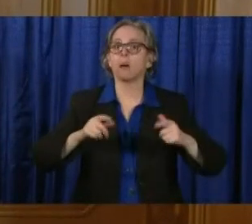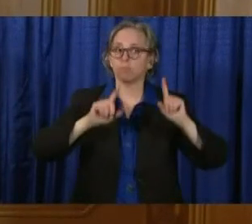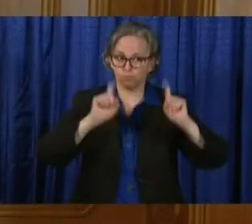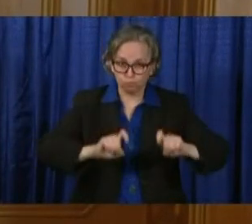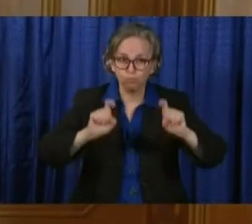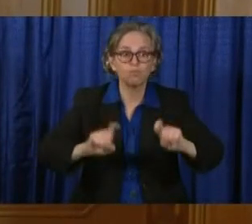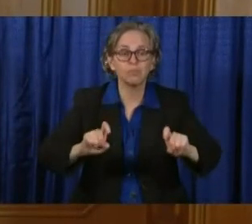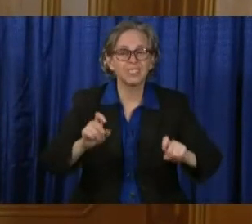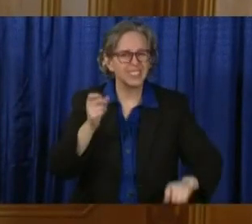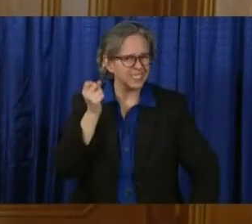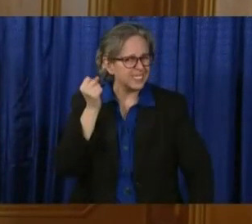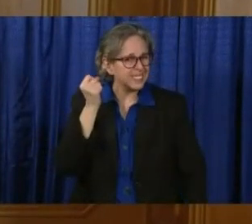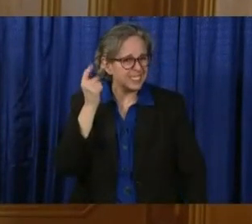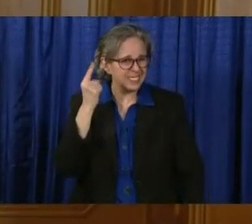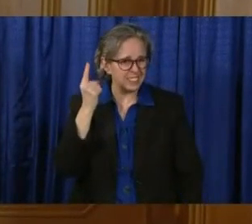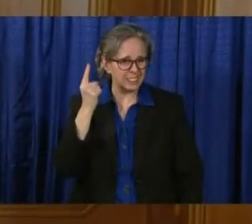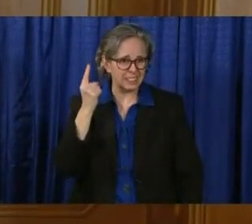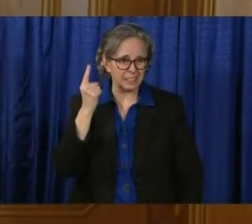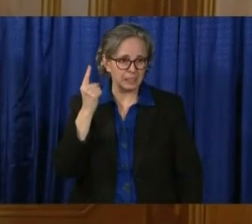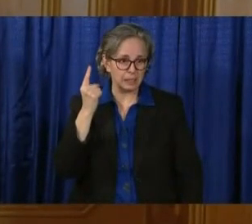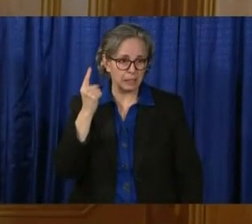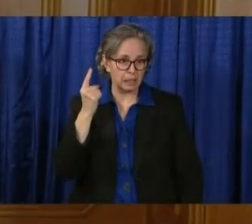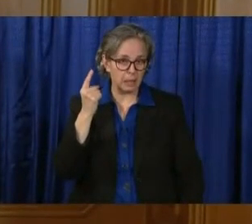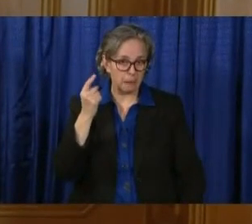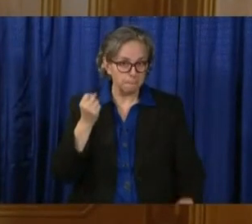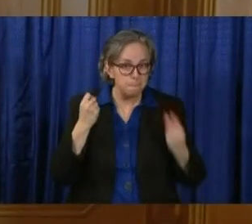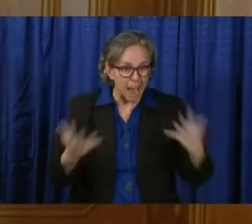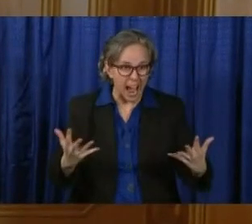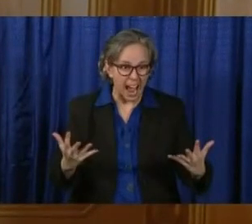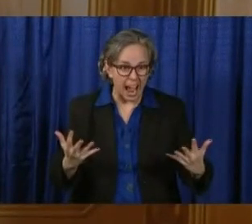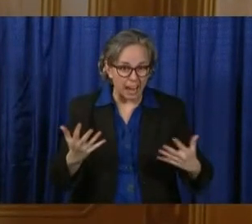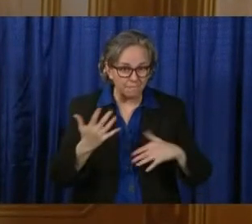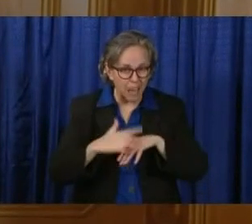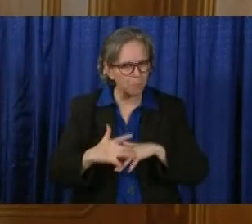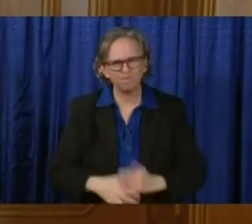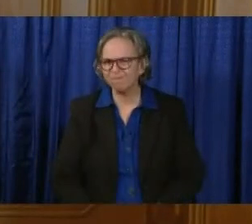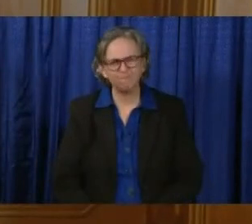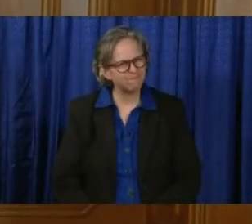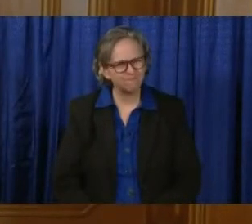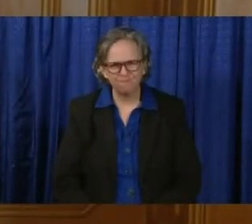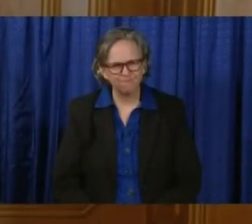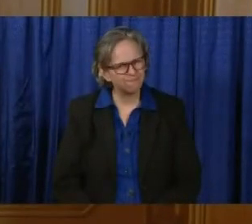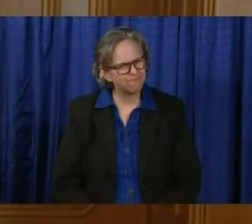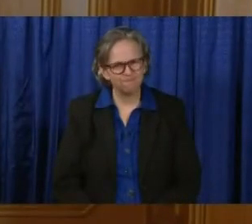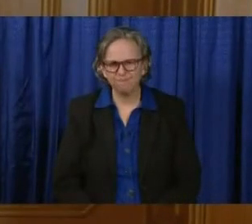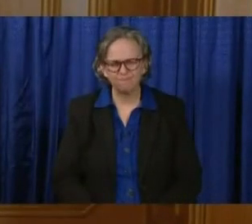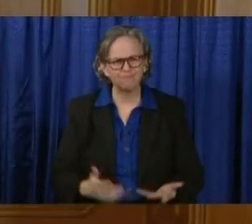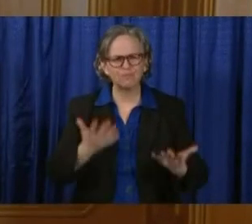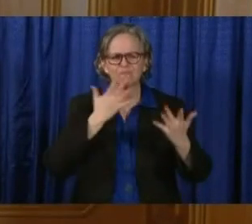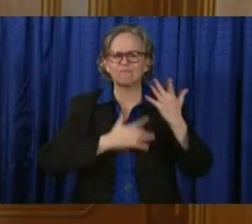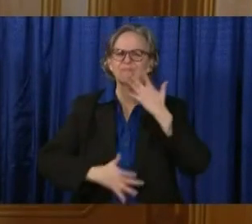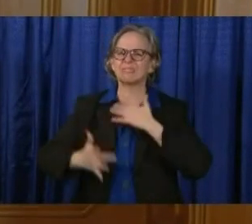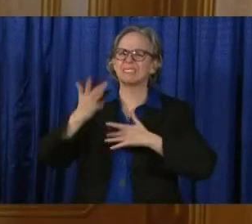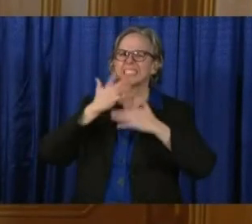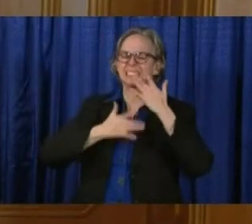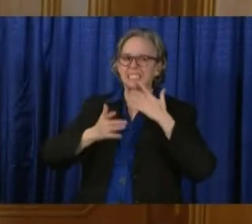not new. When someone had symptoms and a prisoner had symptoms, testing was done.